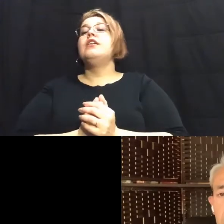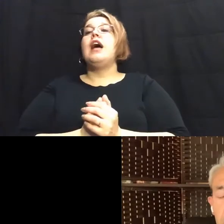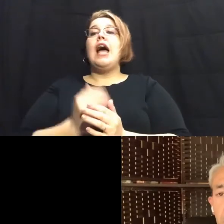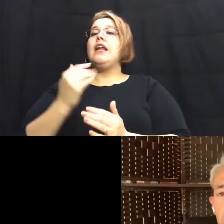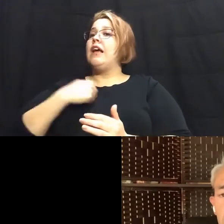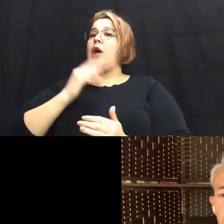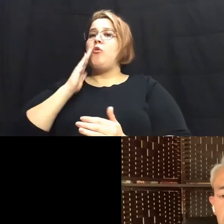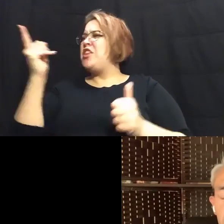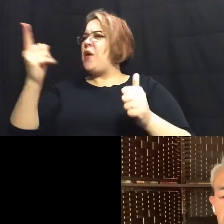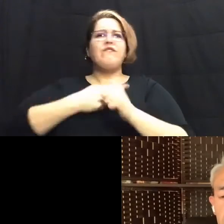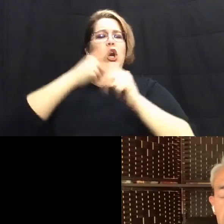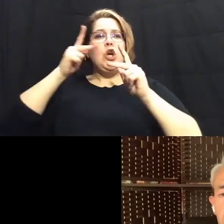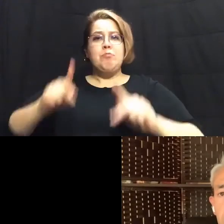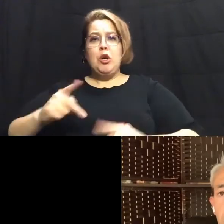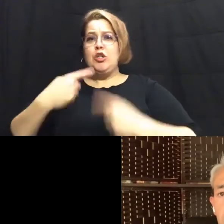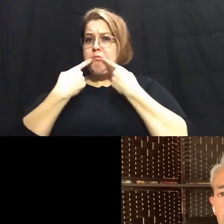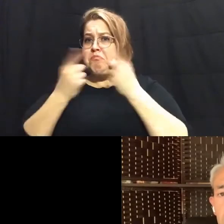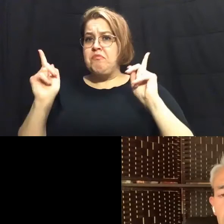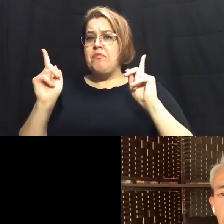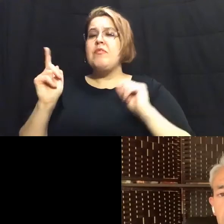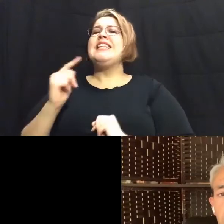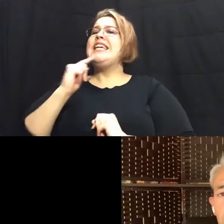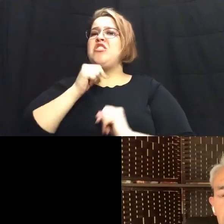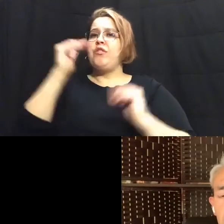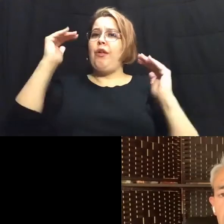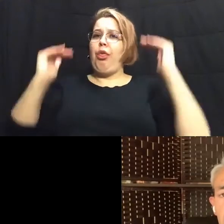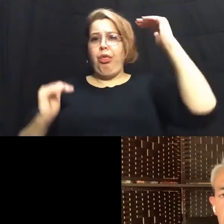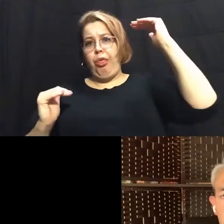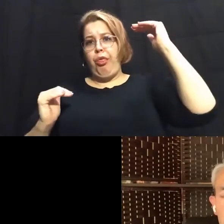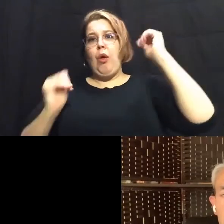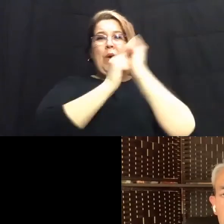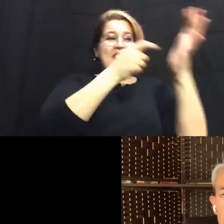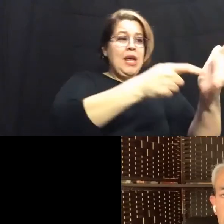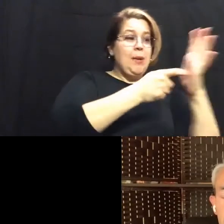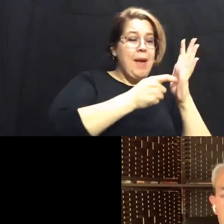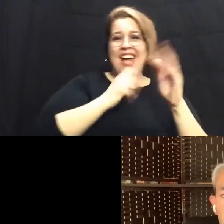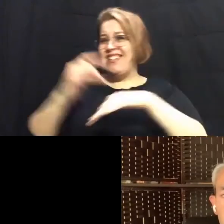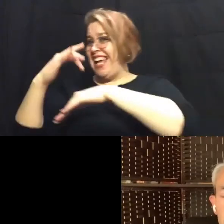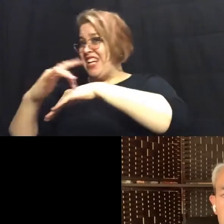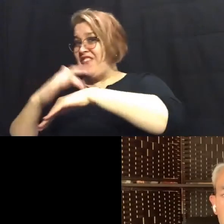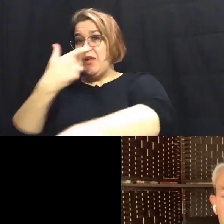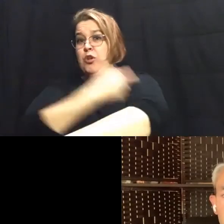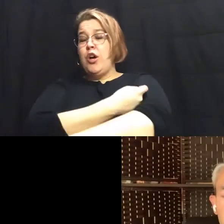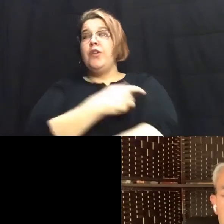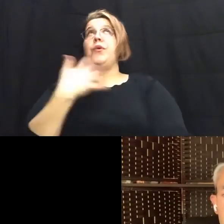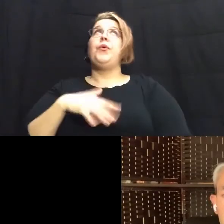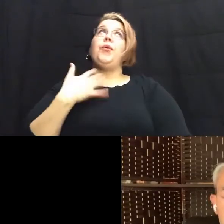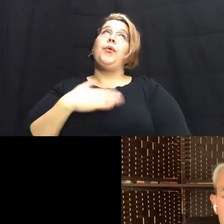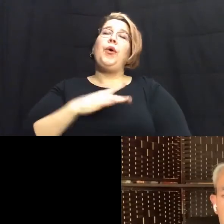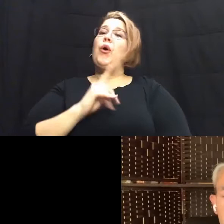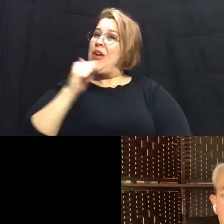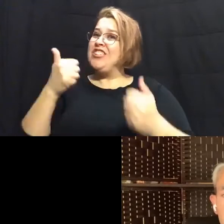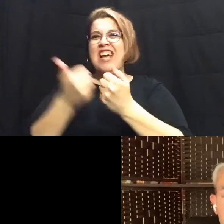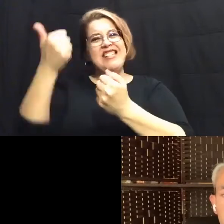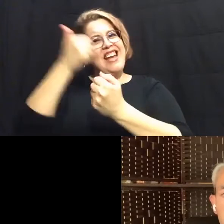first to tell you that the severe imbalance between the demand and the supply of vaccines has been a great challenge for every city in the